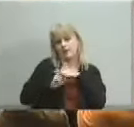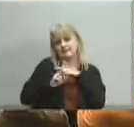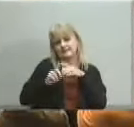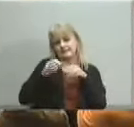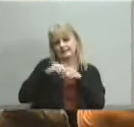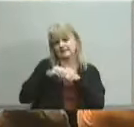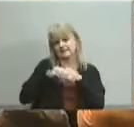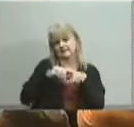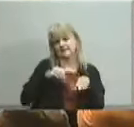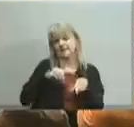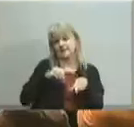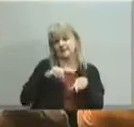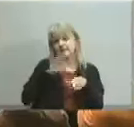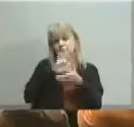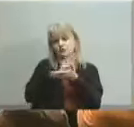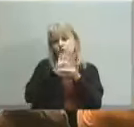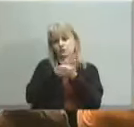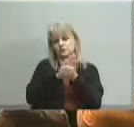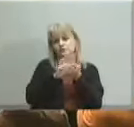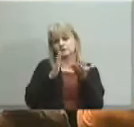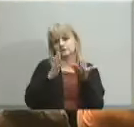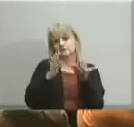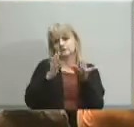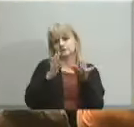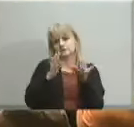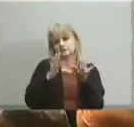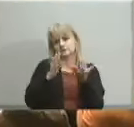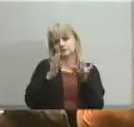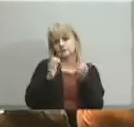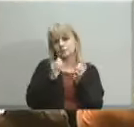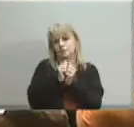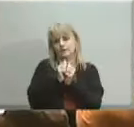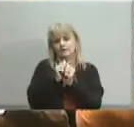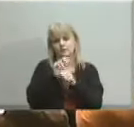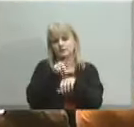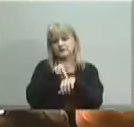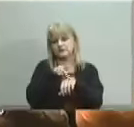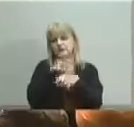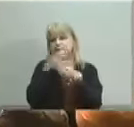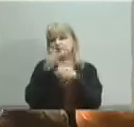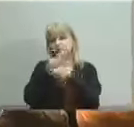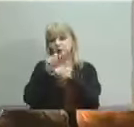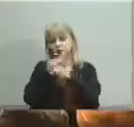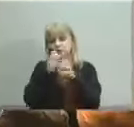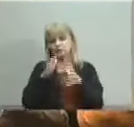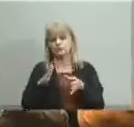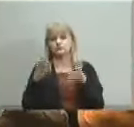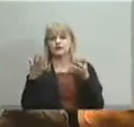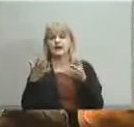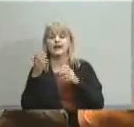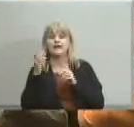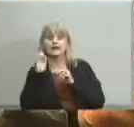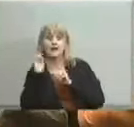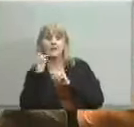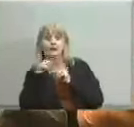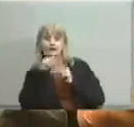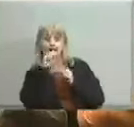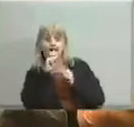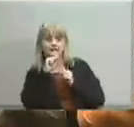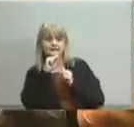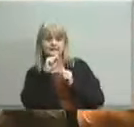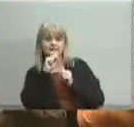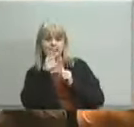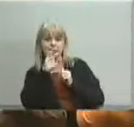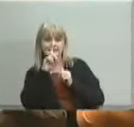conversation started but if there's if i were to go back to the sbdm committee in some cases they're not even there